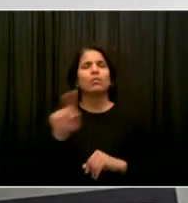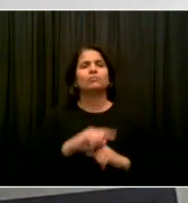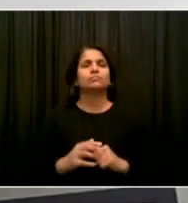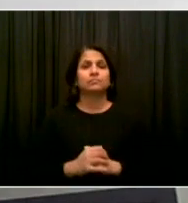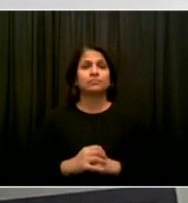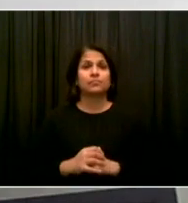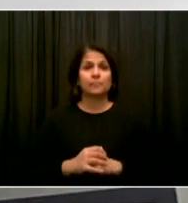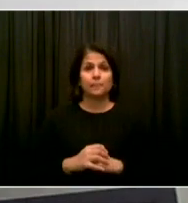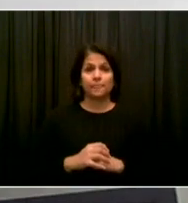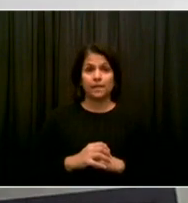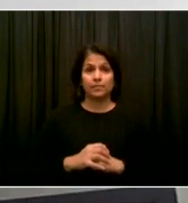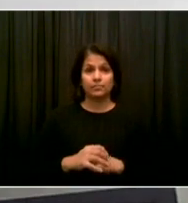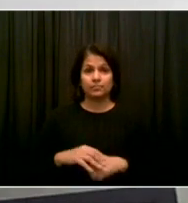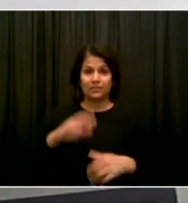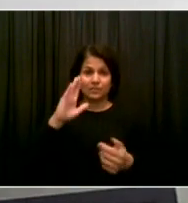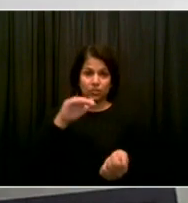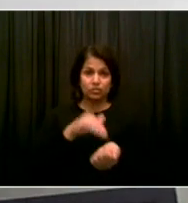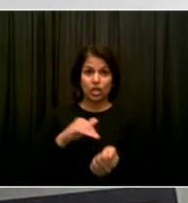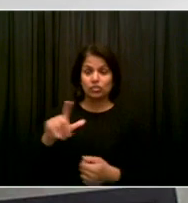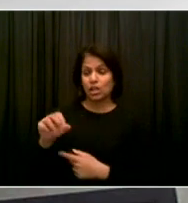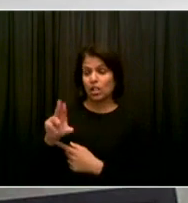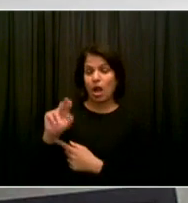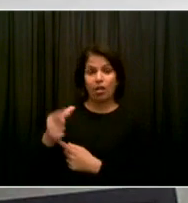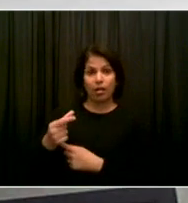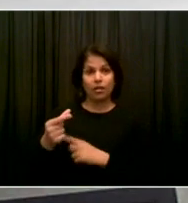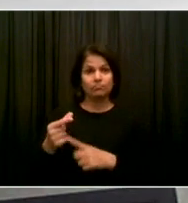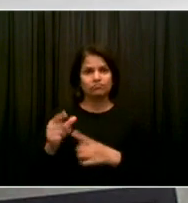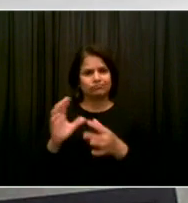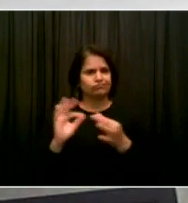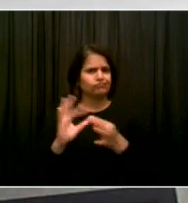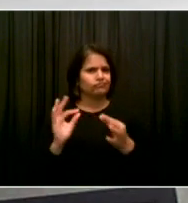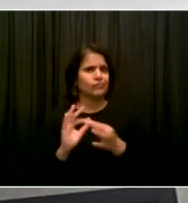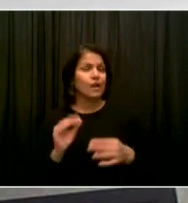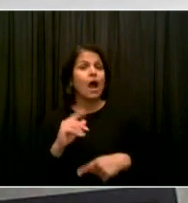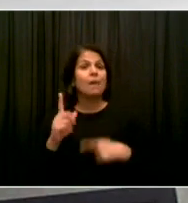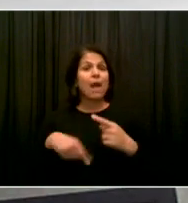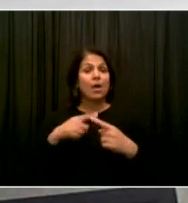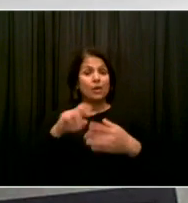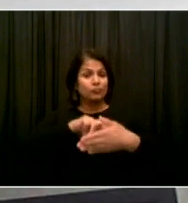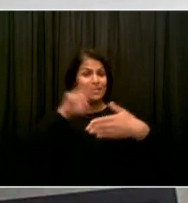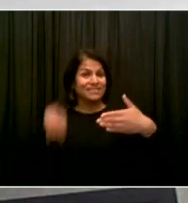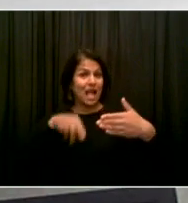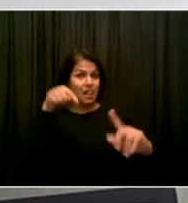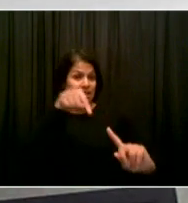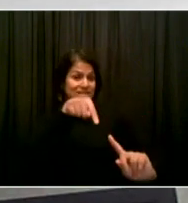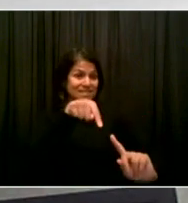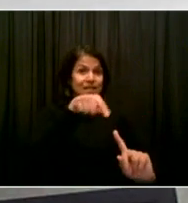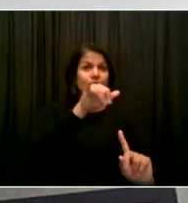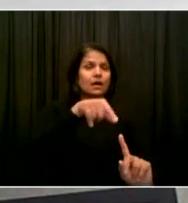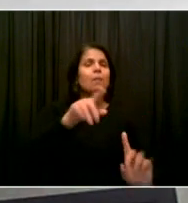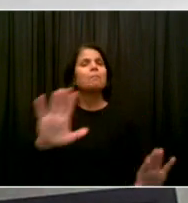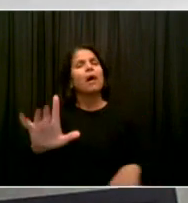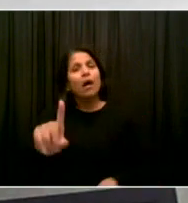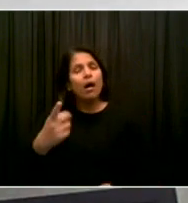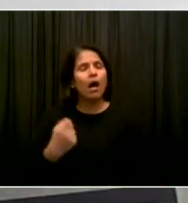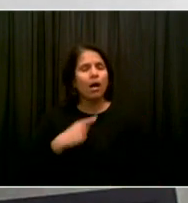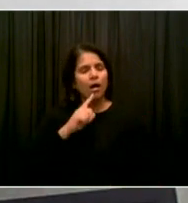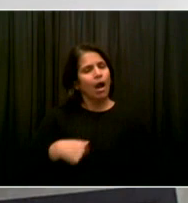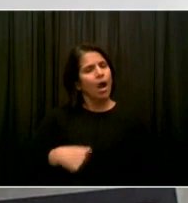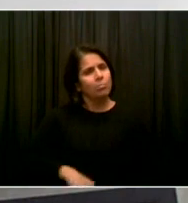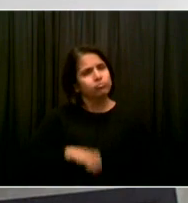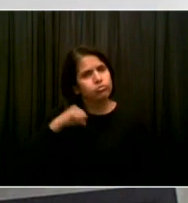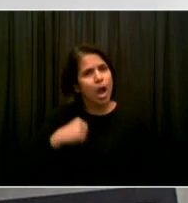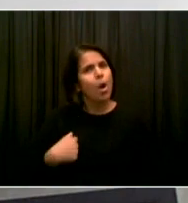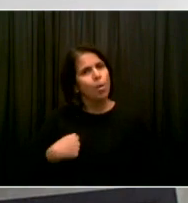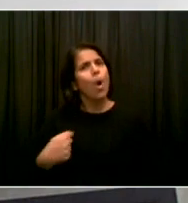talk about the response rates, but I'll just say how proud we are every time we hear someone say, wow, I